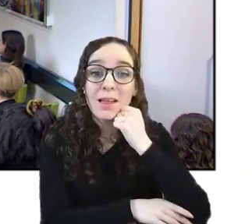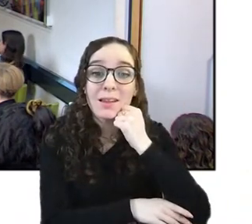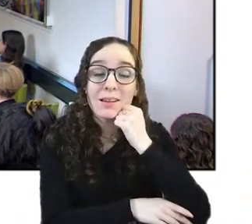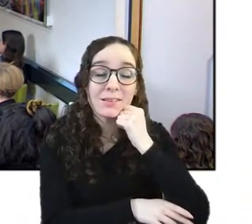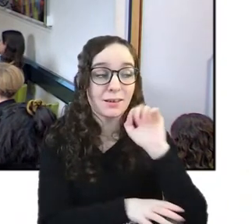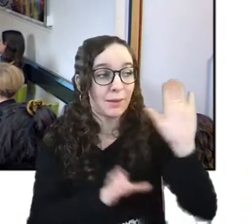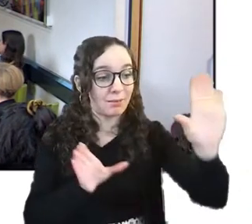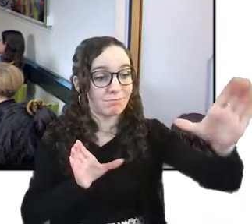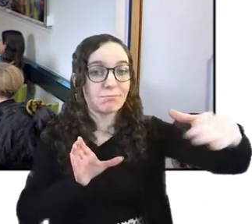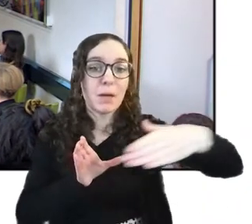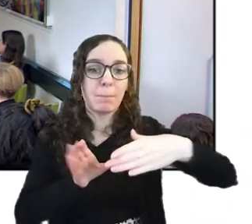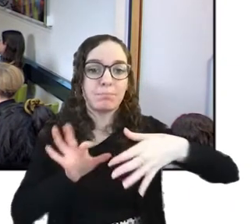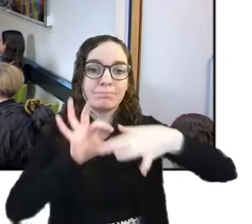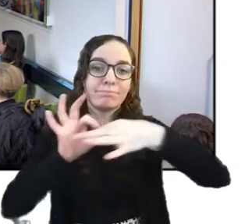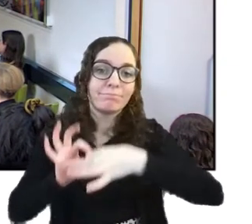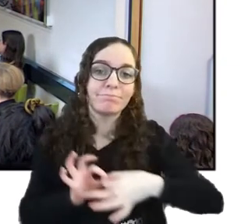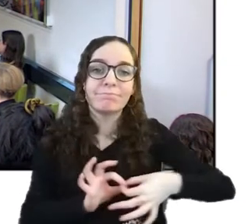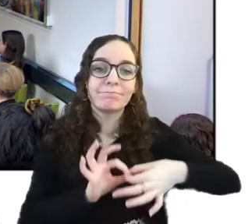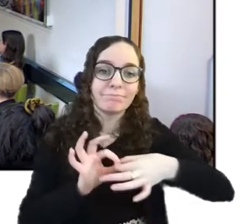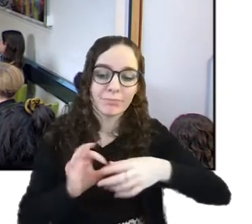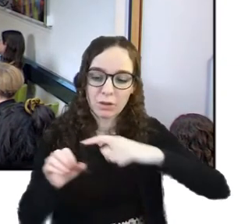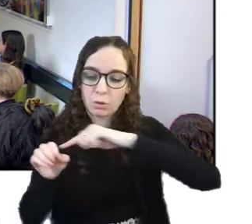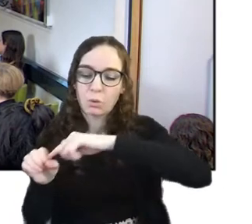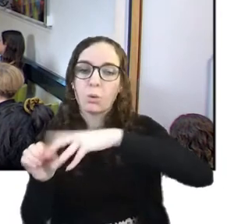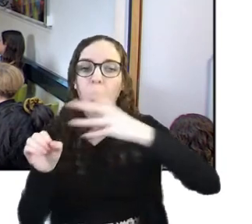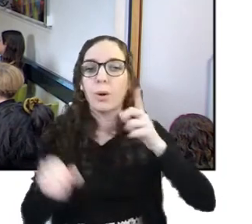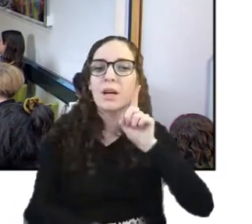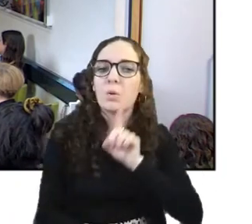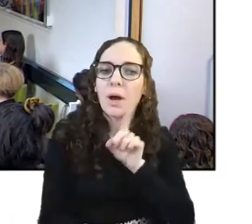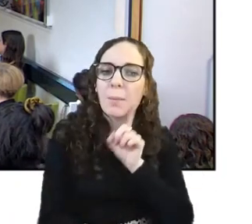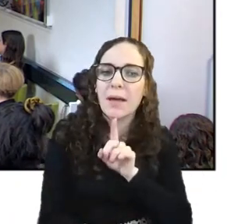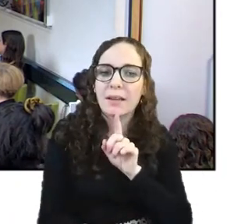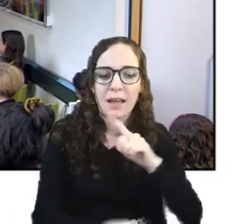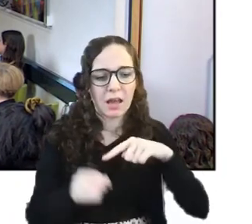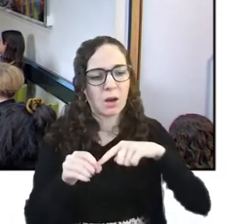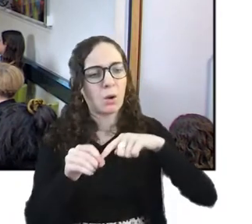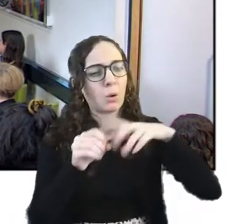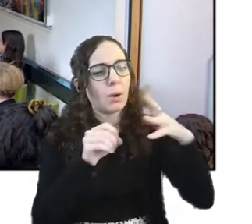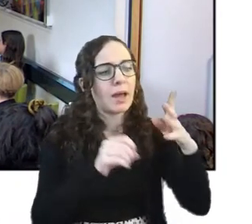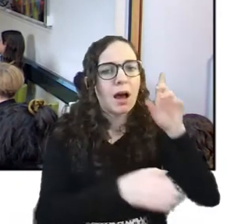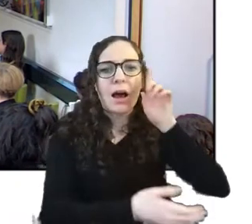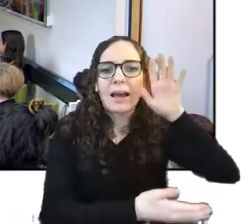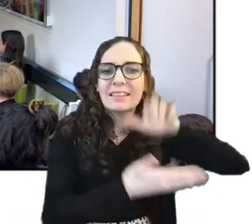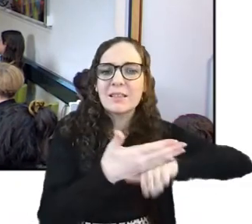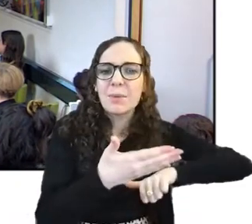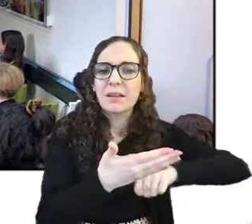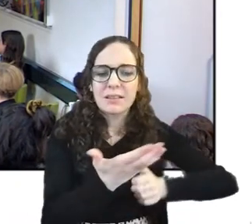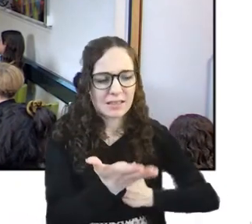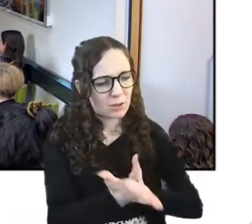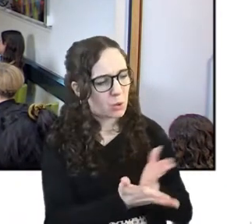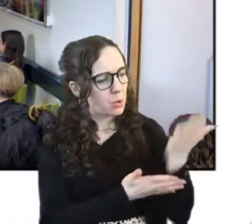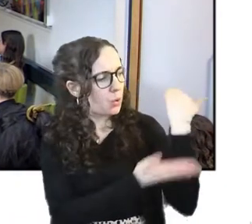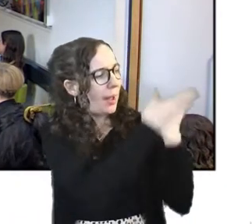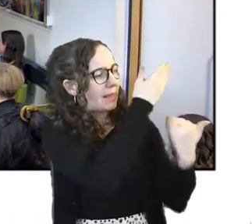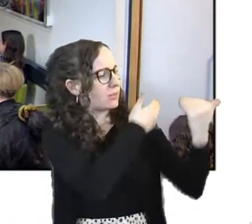between um queer women and queer experiences through history and hopefully make it like